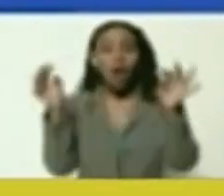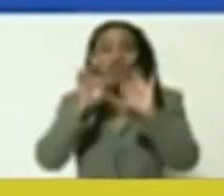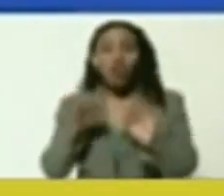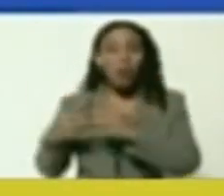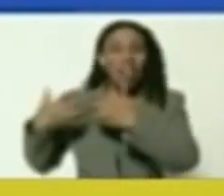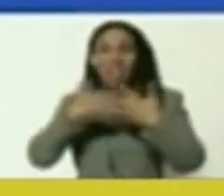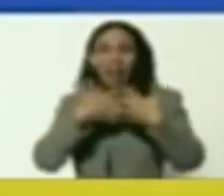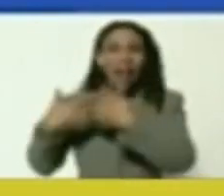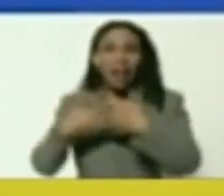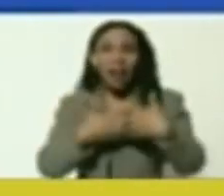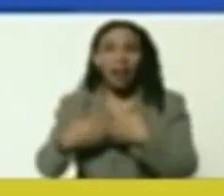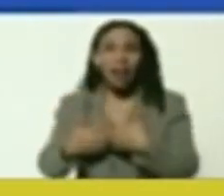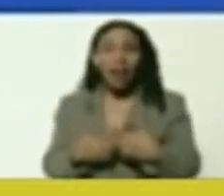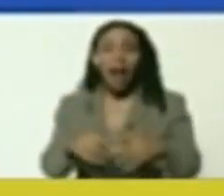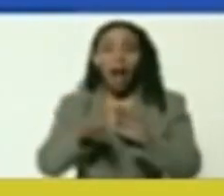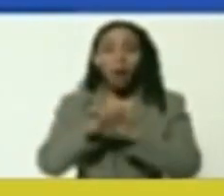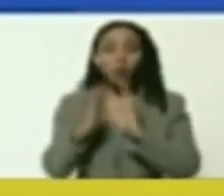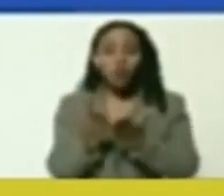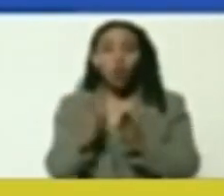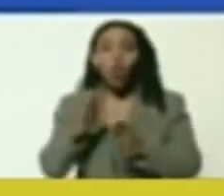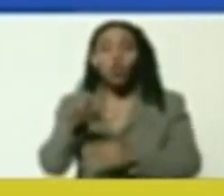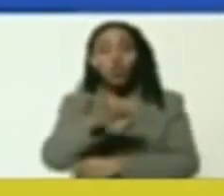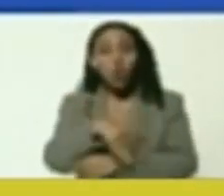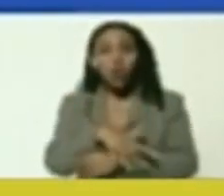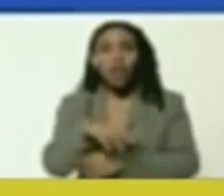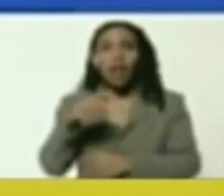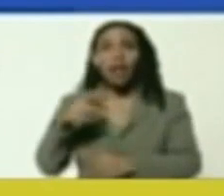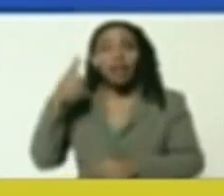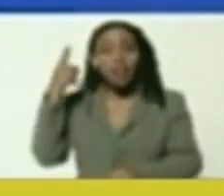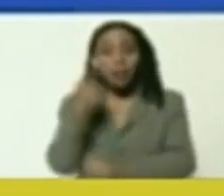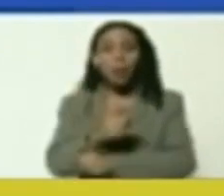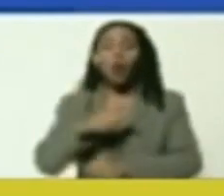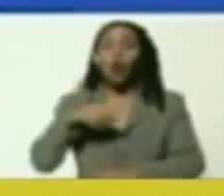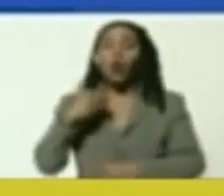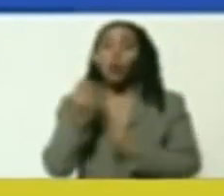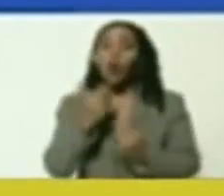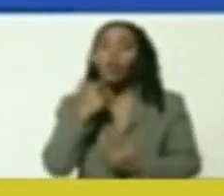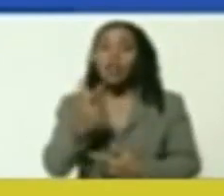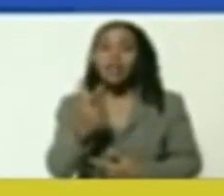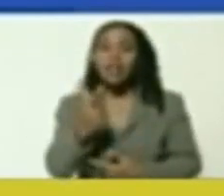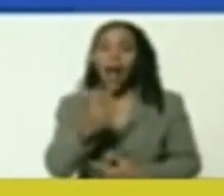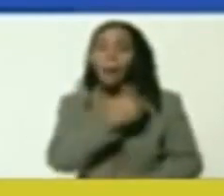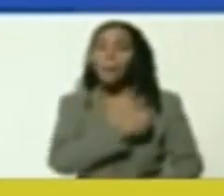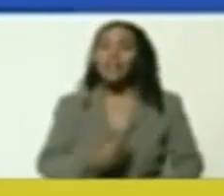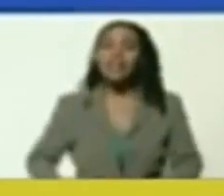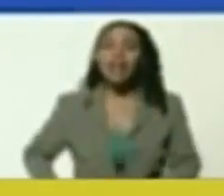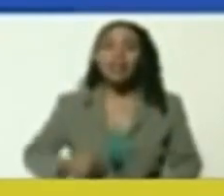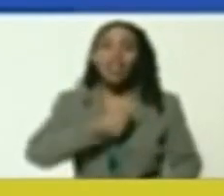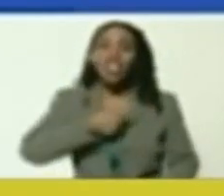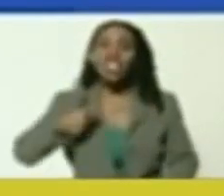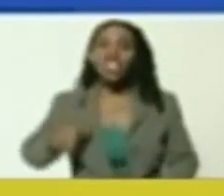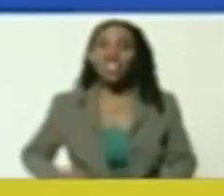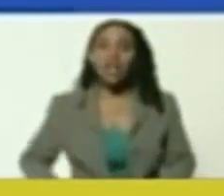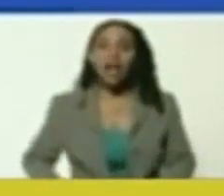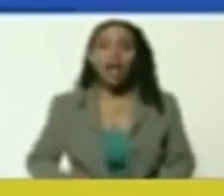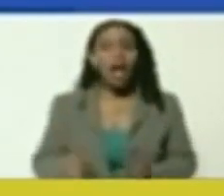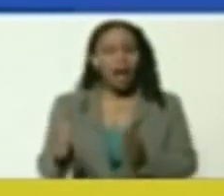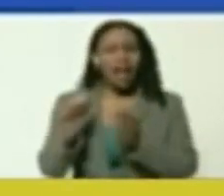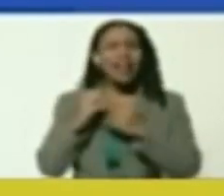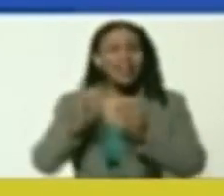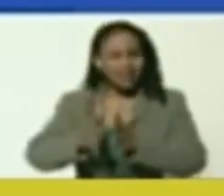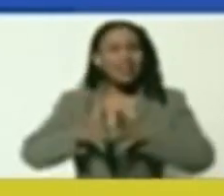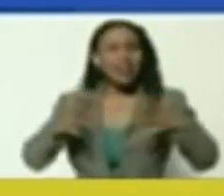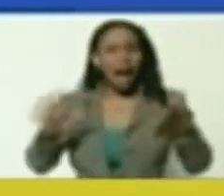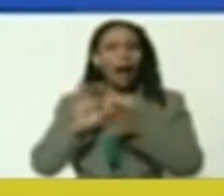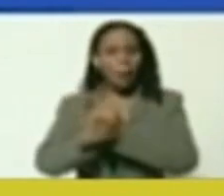where all the war apparatus, should be destroyed. It is the world, as president Xi Jinping says,